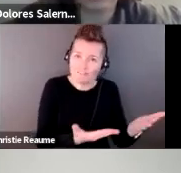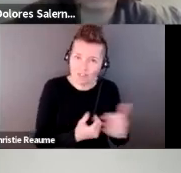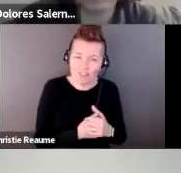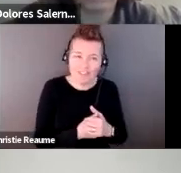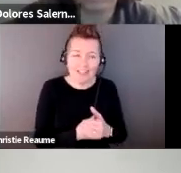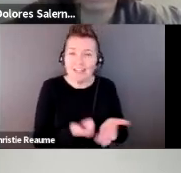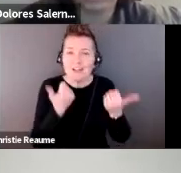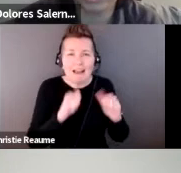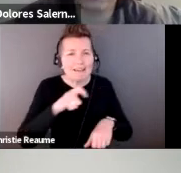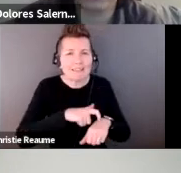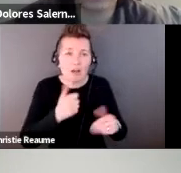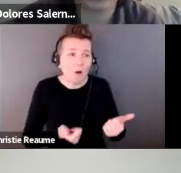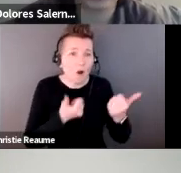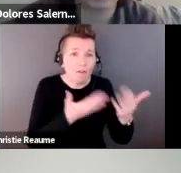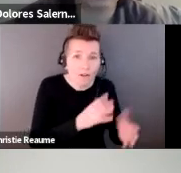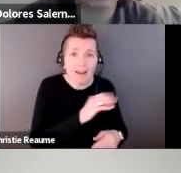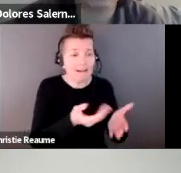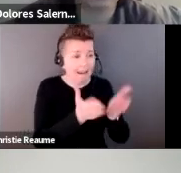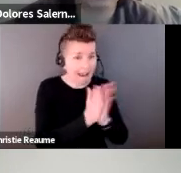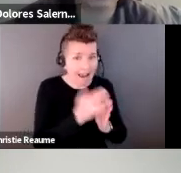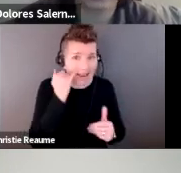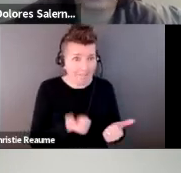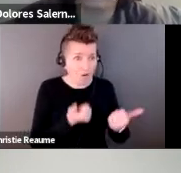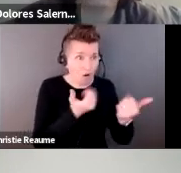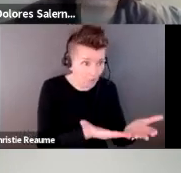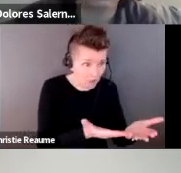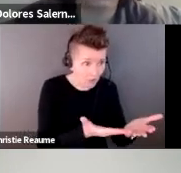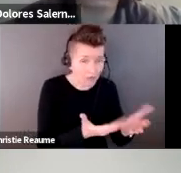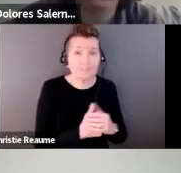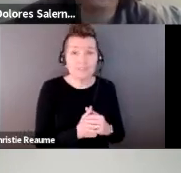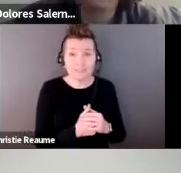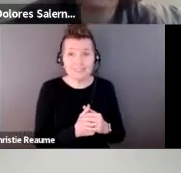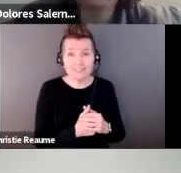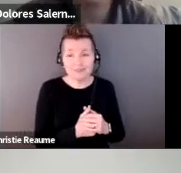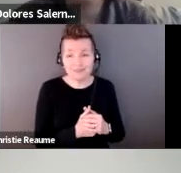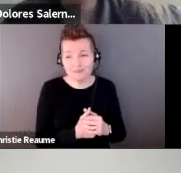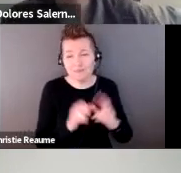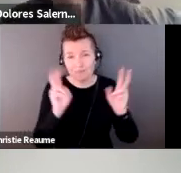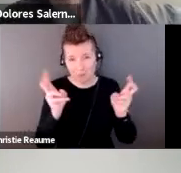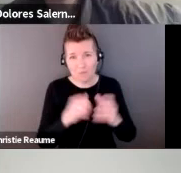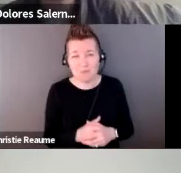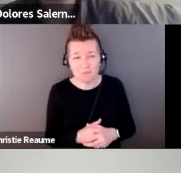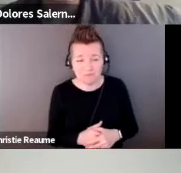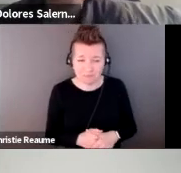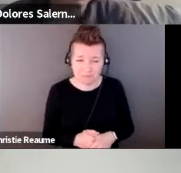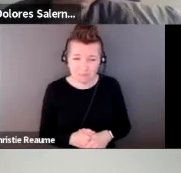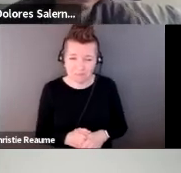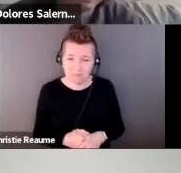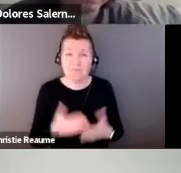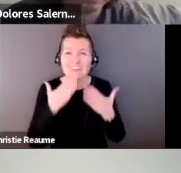asking if you can offer, is saying when you can't, end quote. So, thank you.